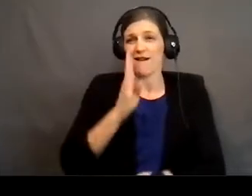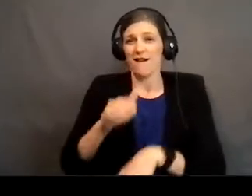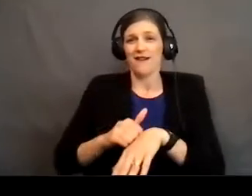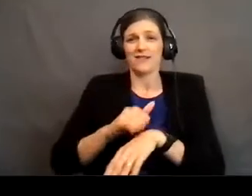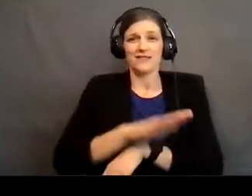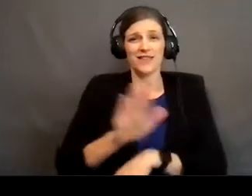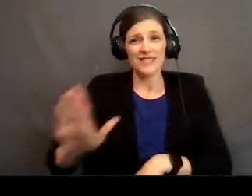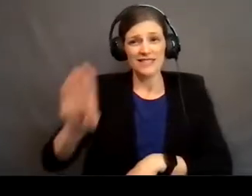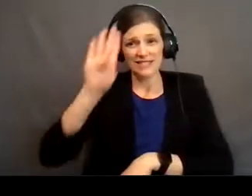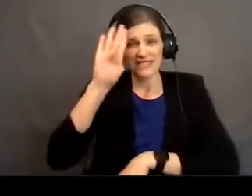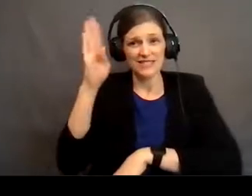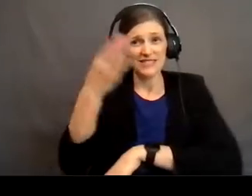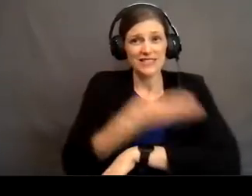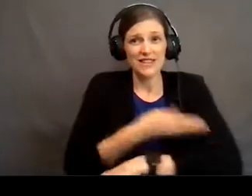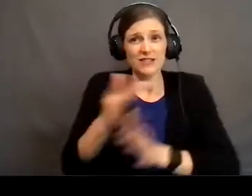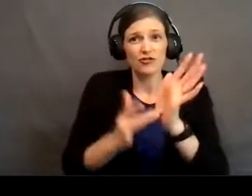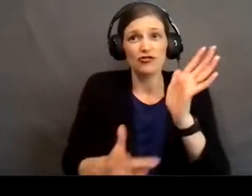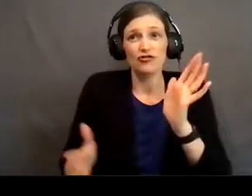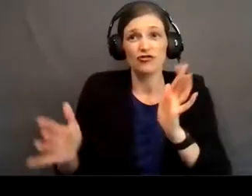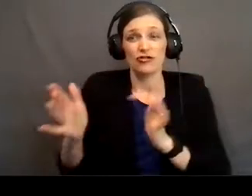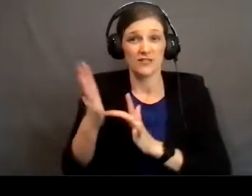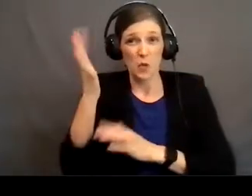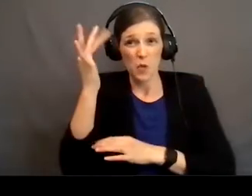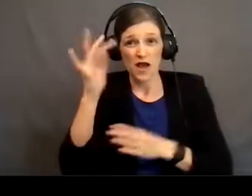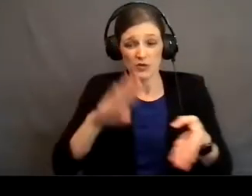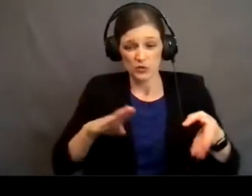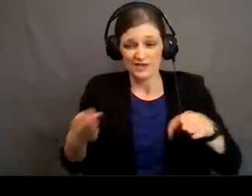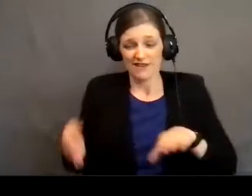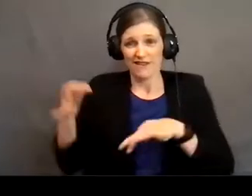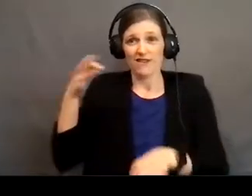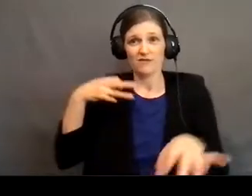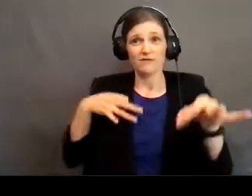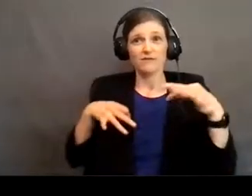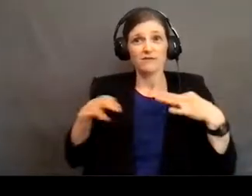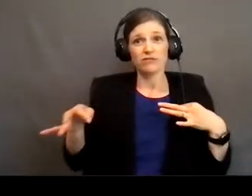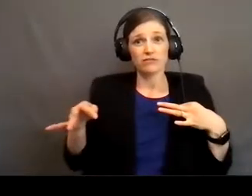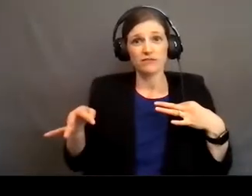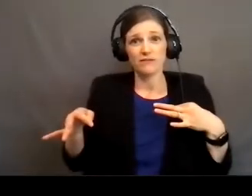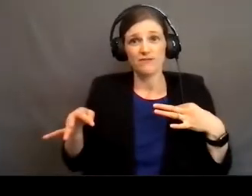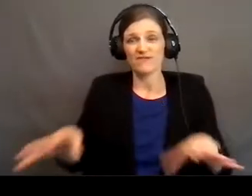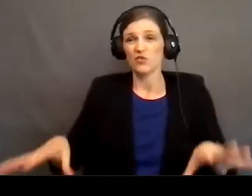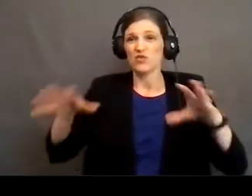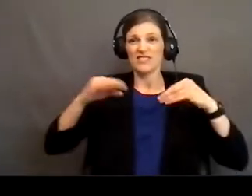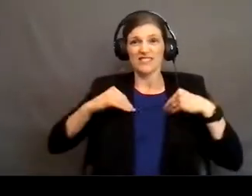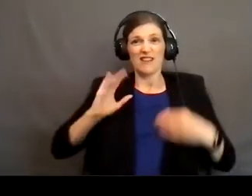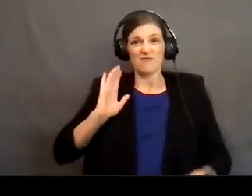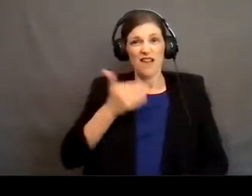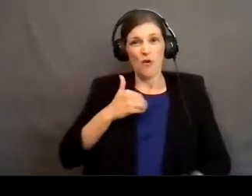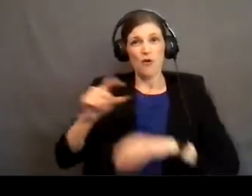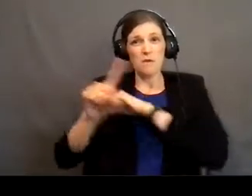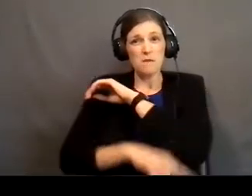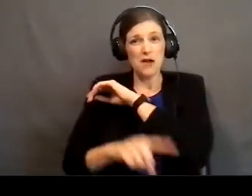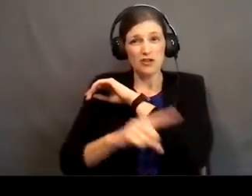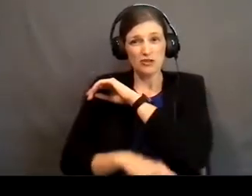His Son Jesus to die for us to take the punishment for sin